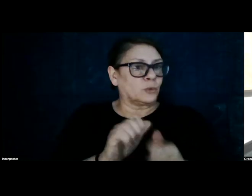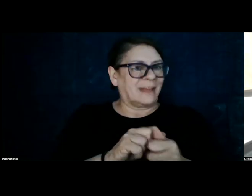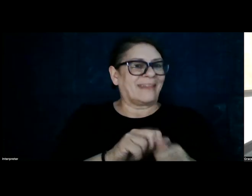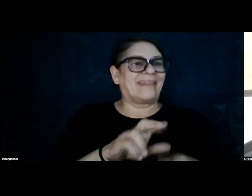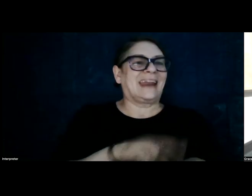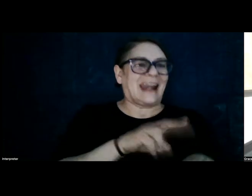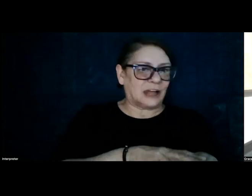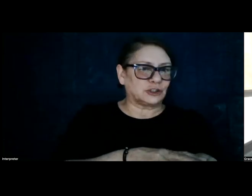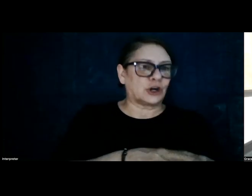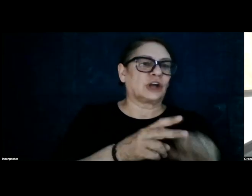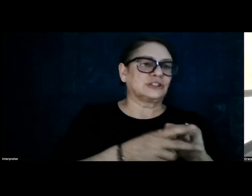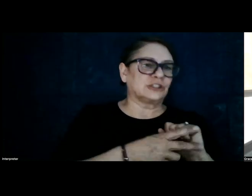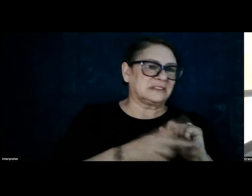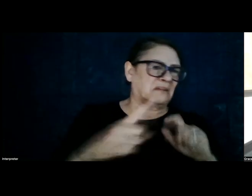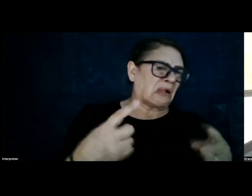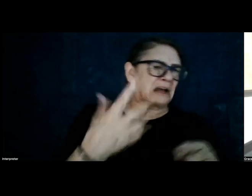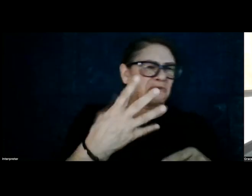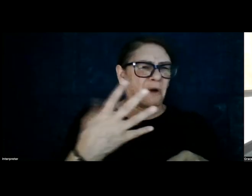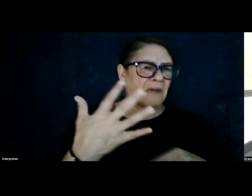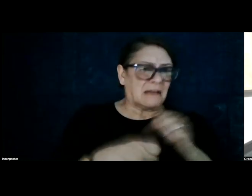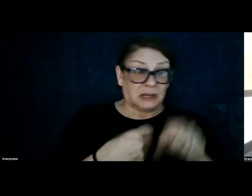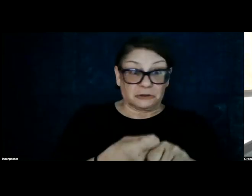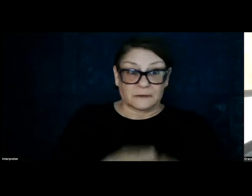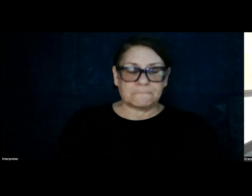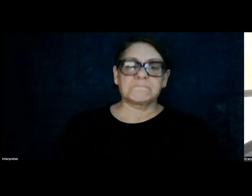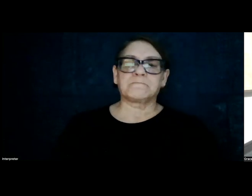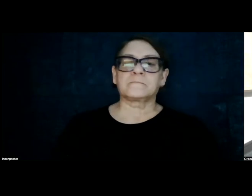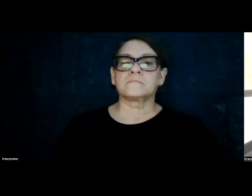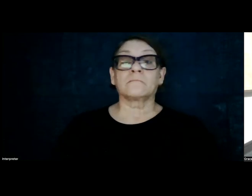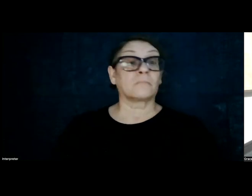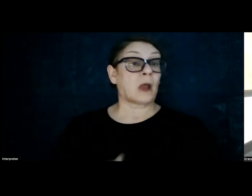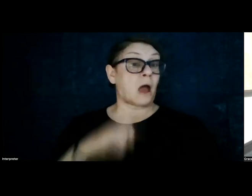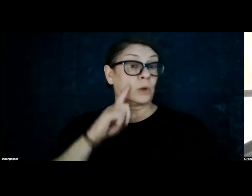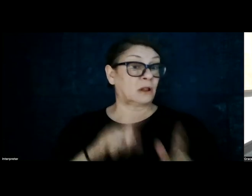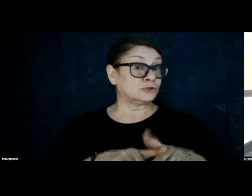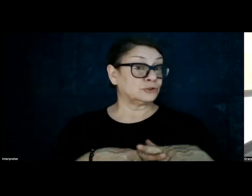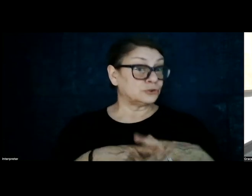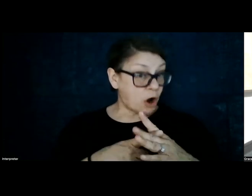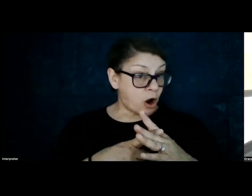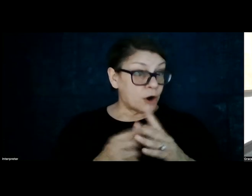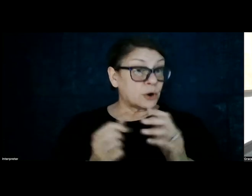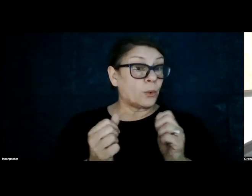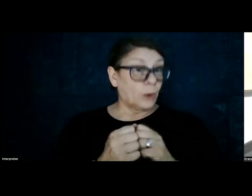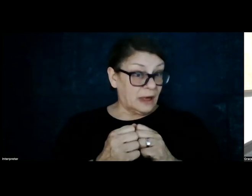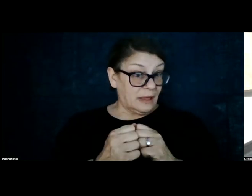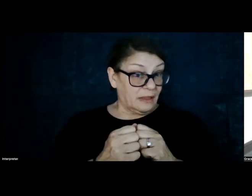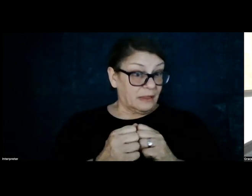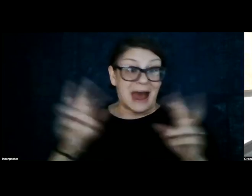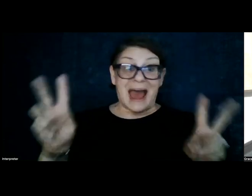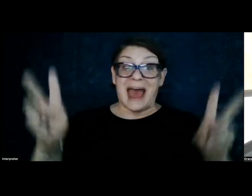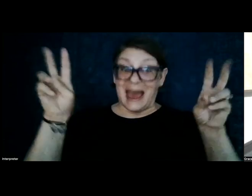over the last five to six years. I'm going to start out with a headline